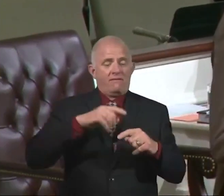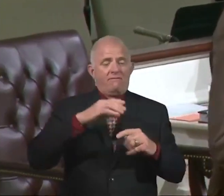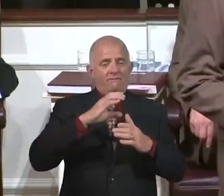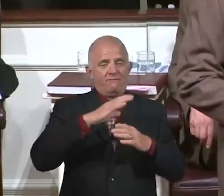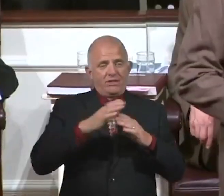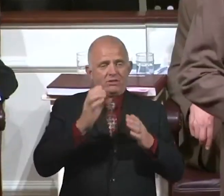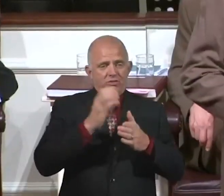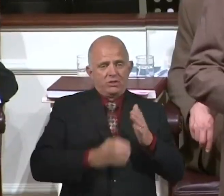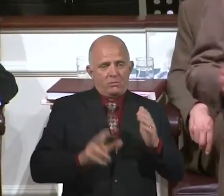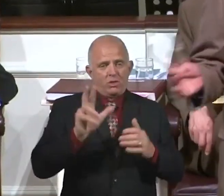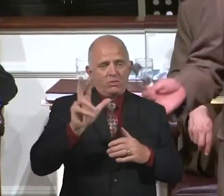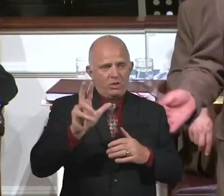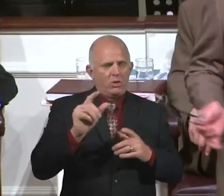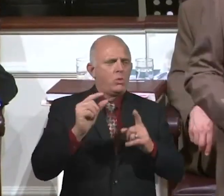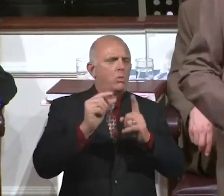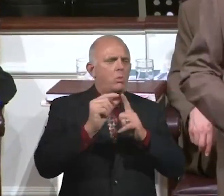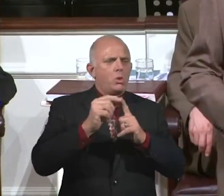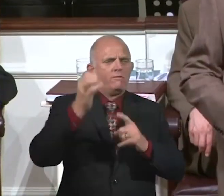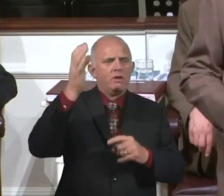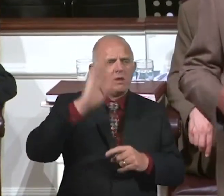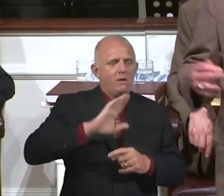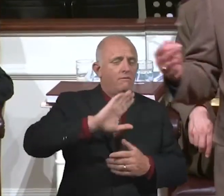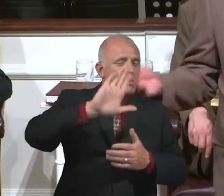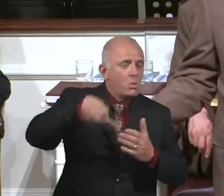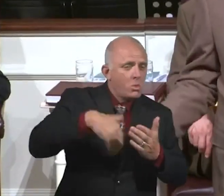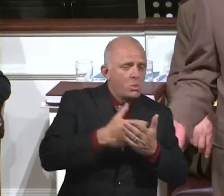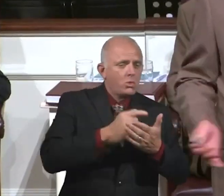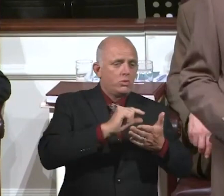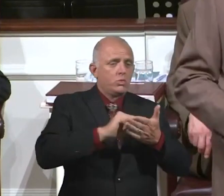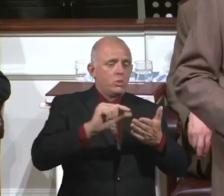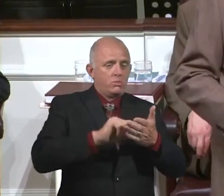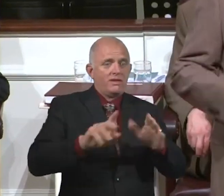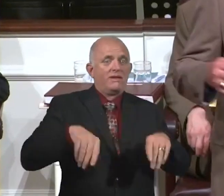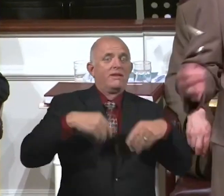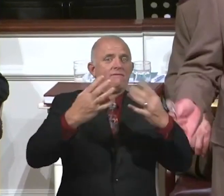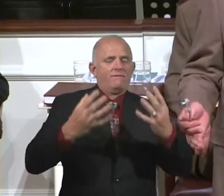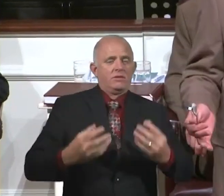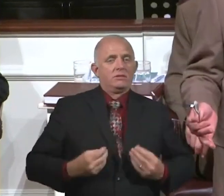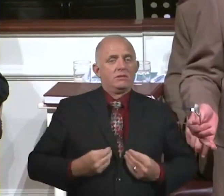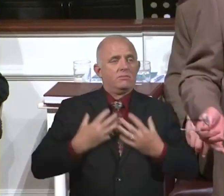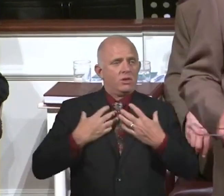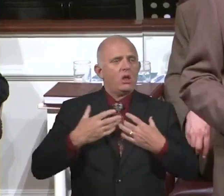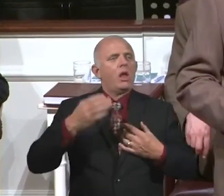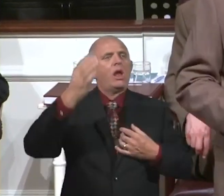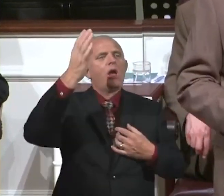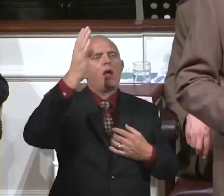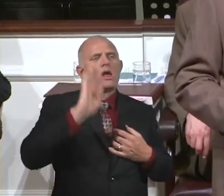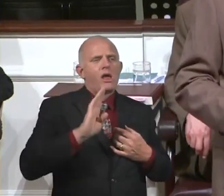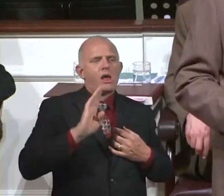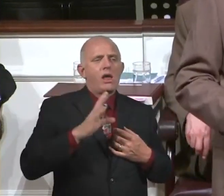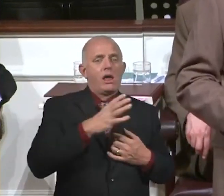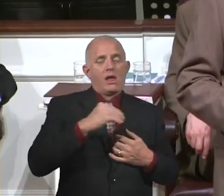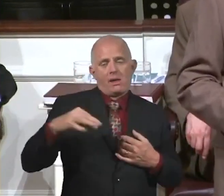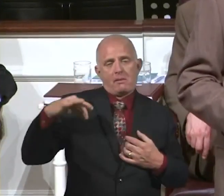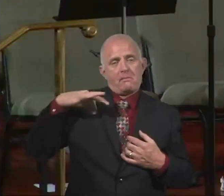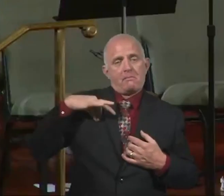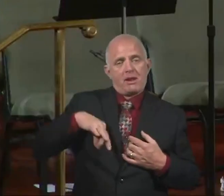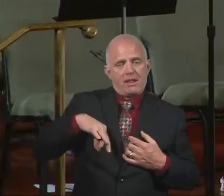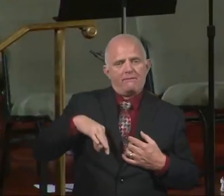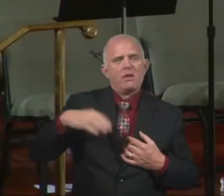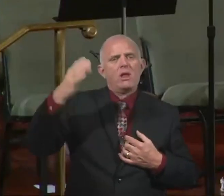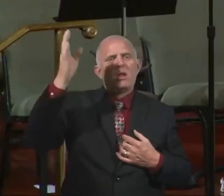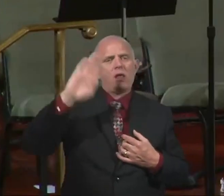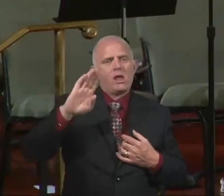God. So we get the verse, all scripture is given by inspiration of God. And it's profitable. But God gave us the Bible for four